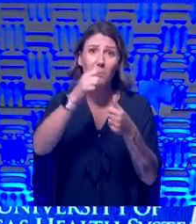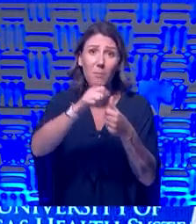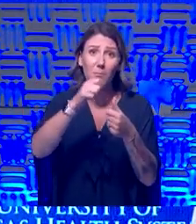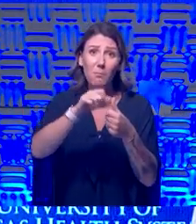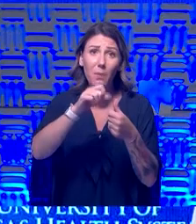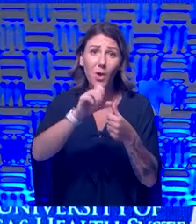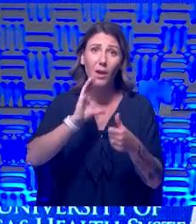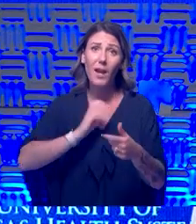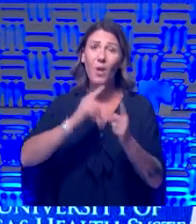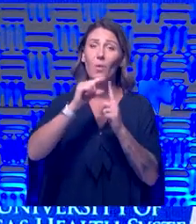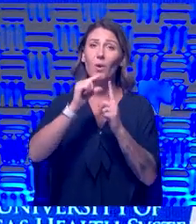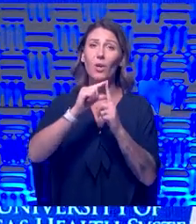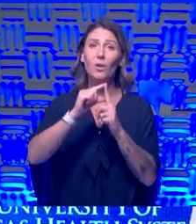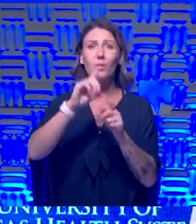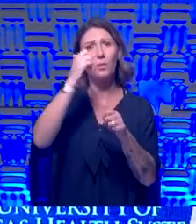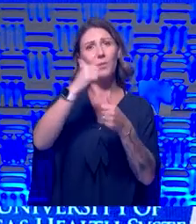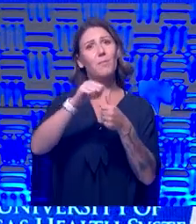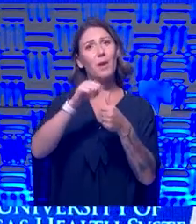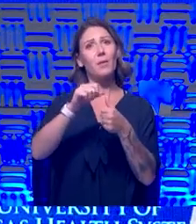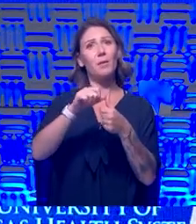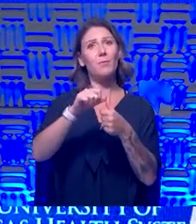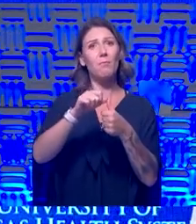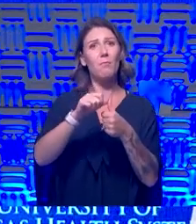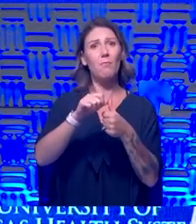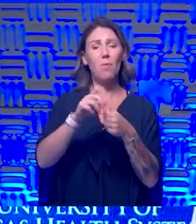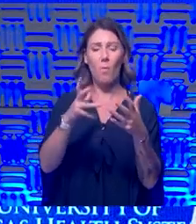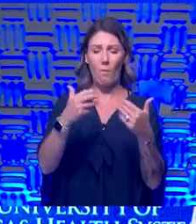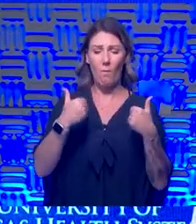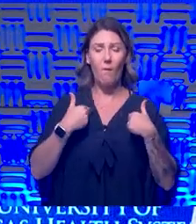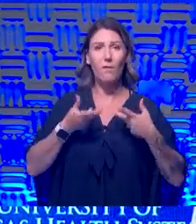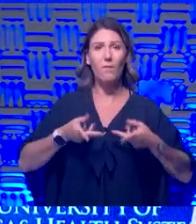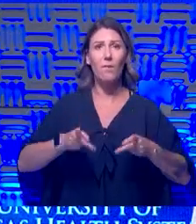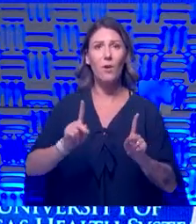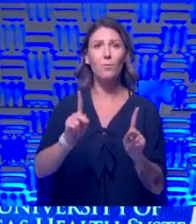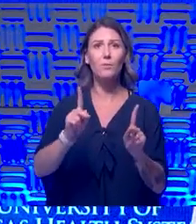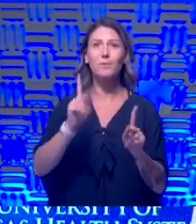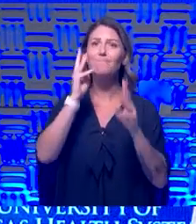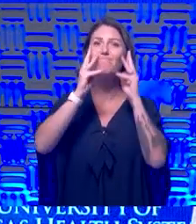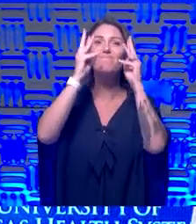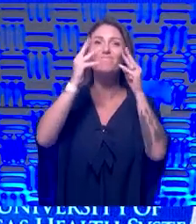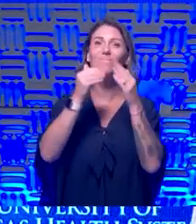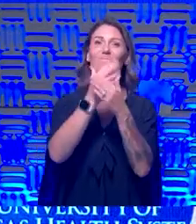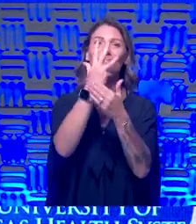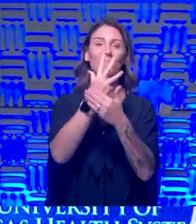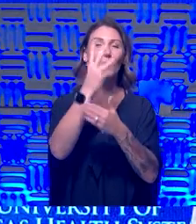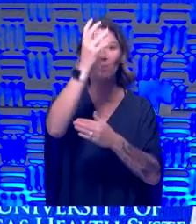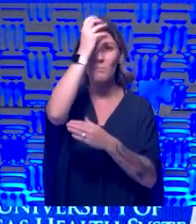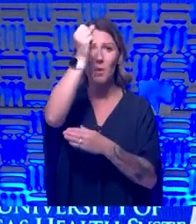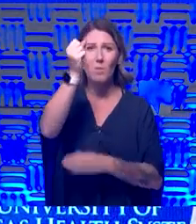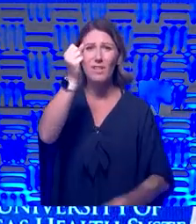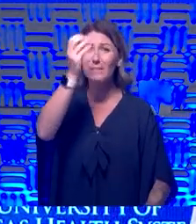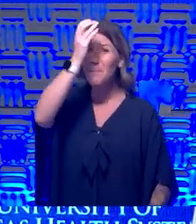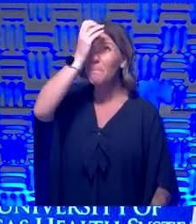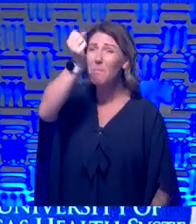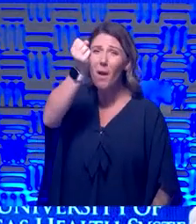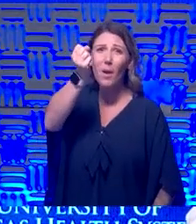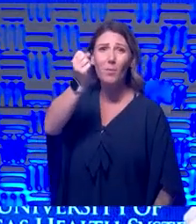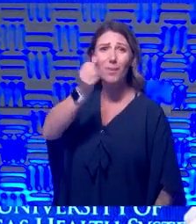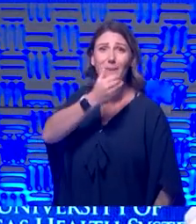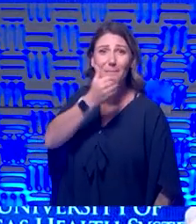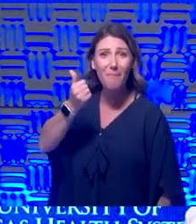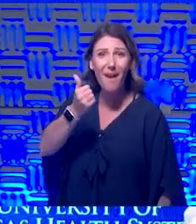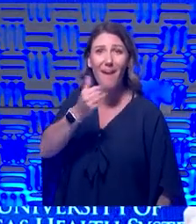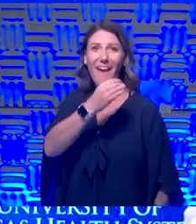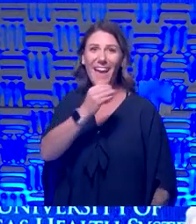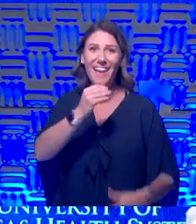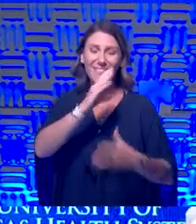Remember, you want to have the opportunity to continue to create new memories. Memories are the best, and the stories